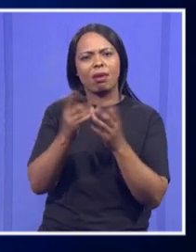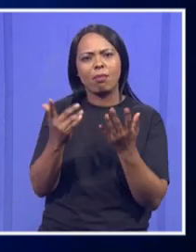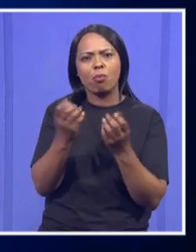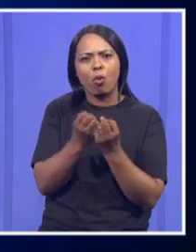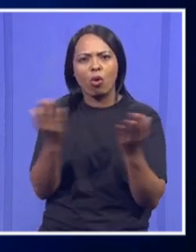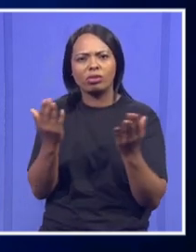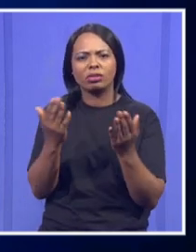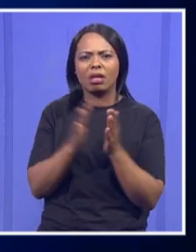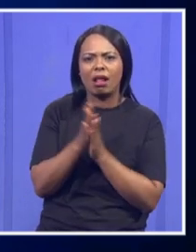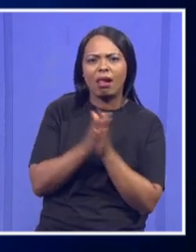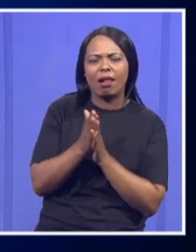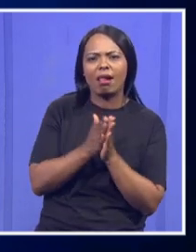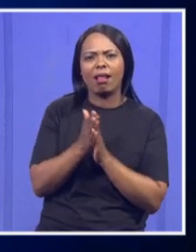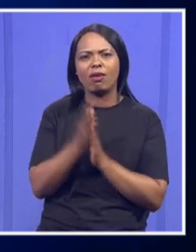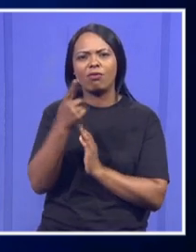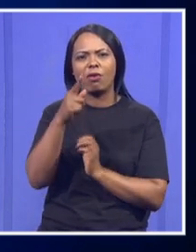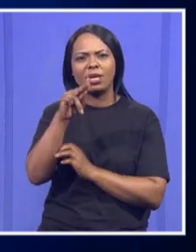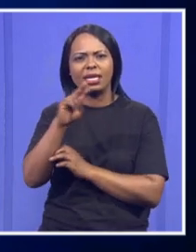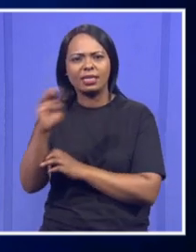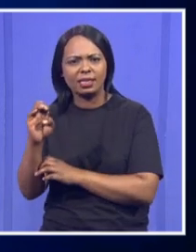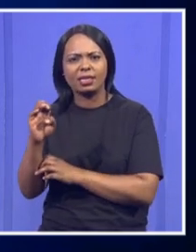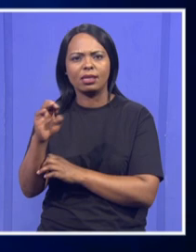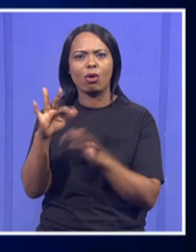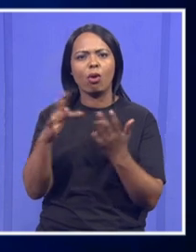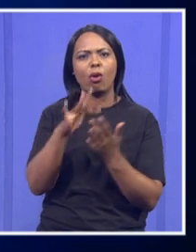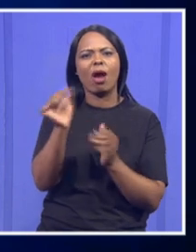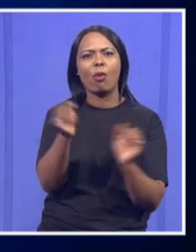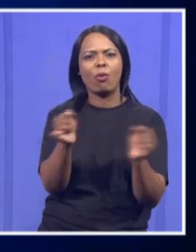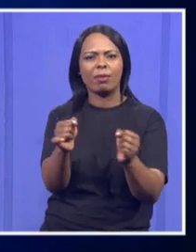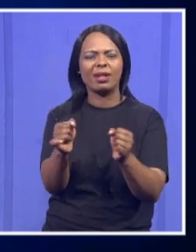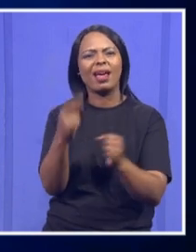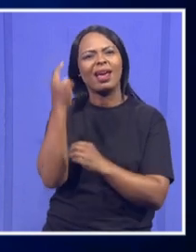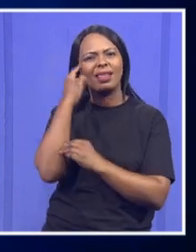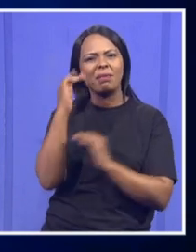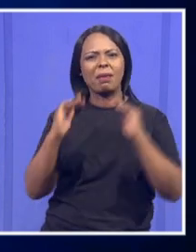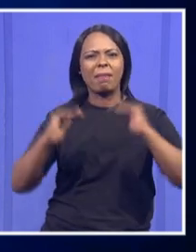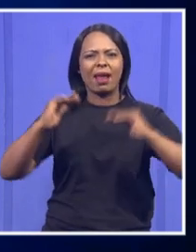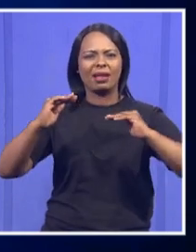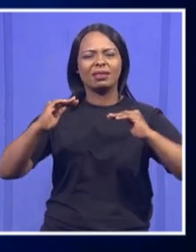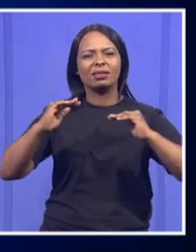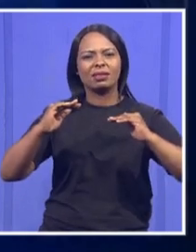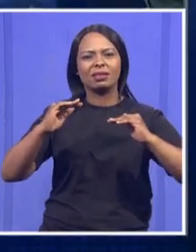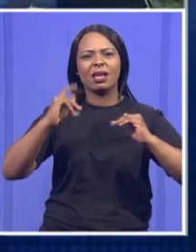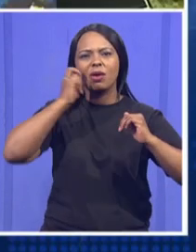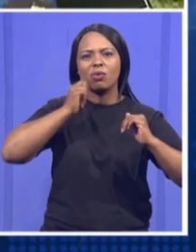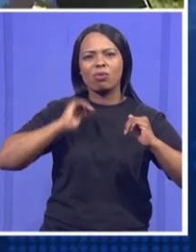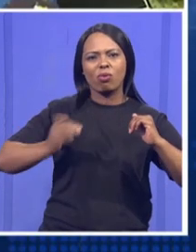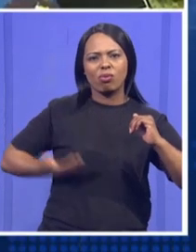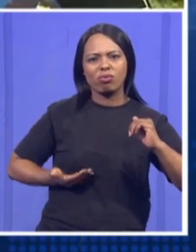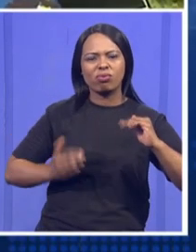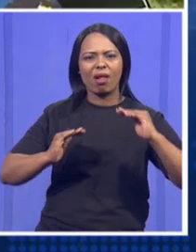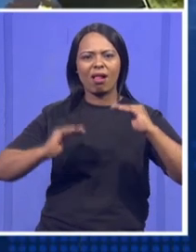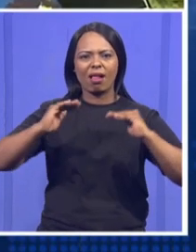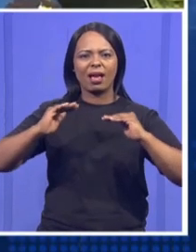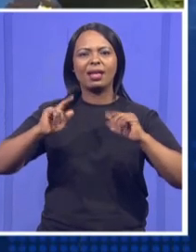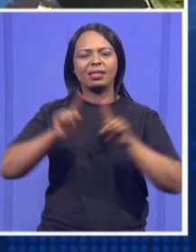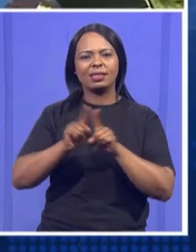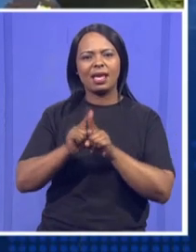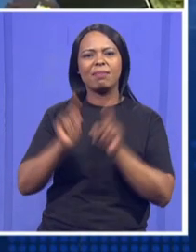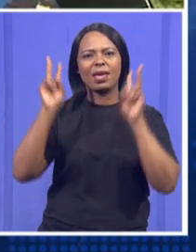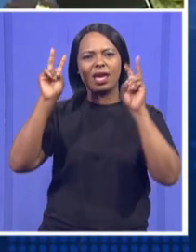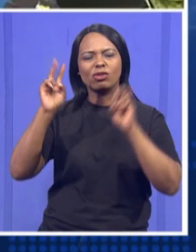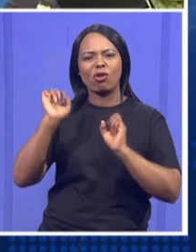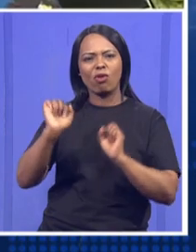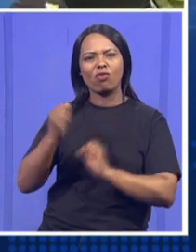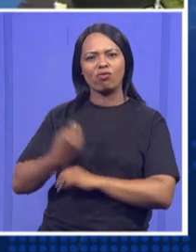or the PEC. So I'm thinking that Banyaza will also try to balance that question of gender and also the question of young people. And he's